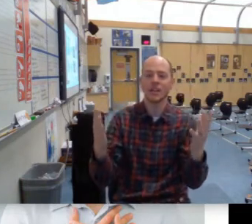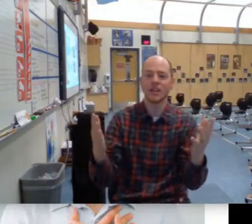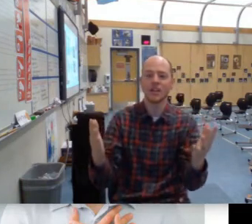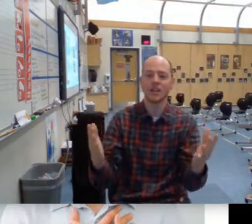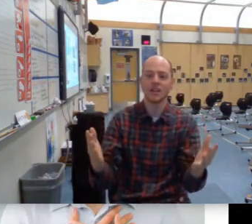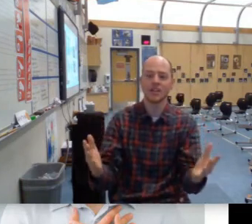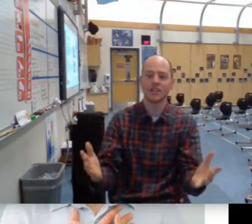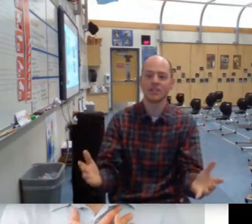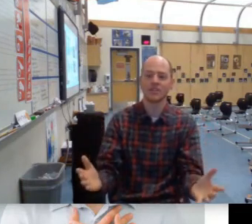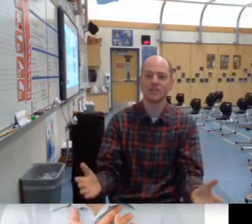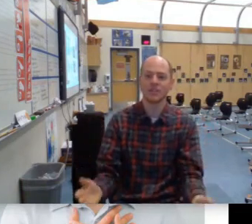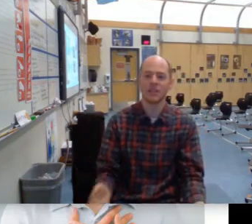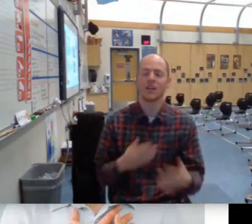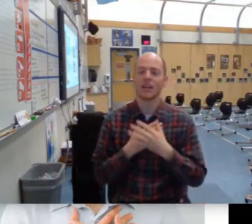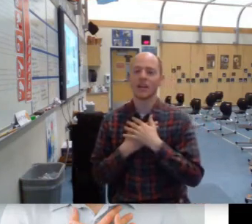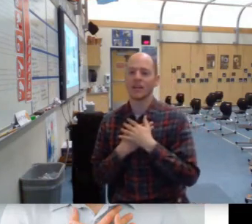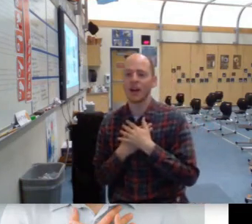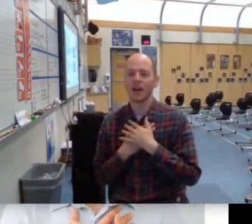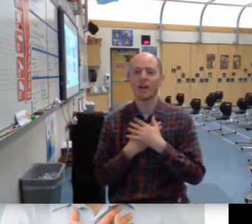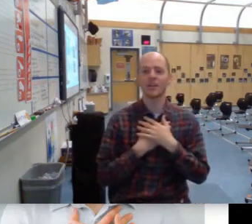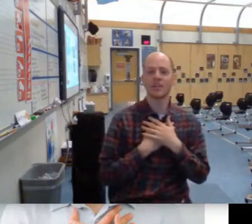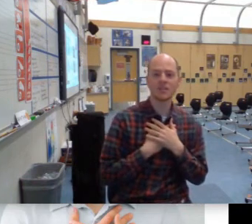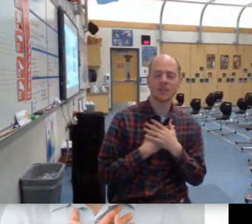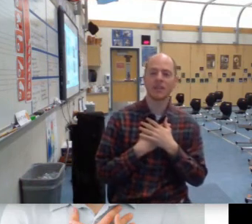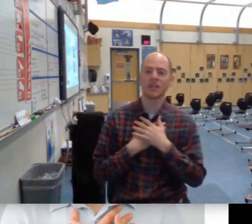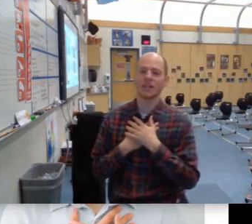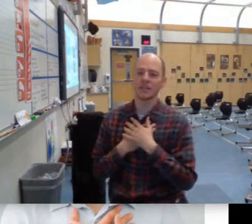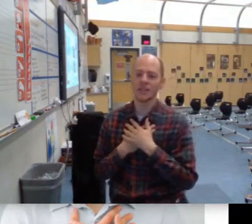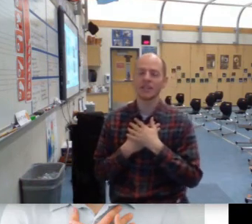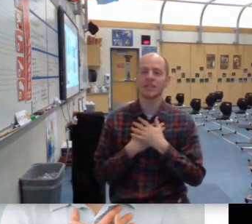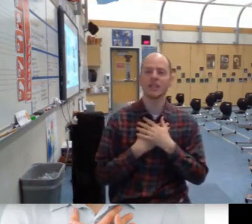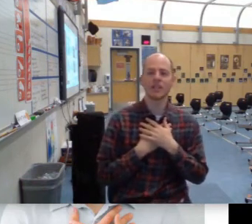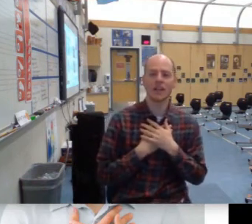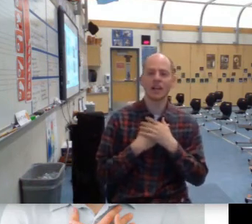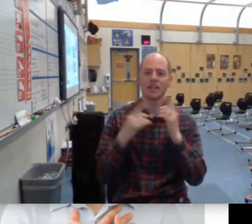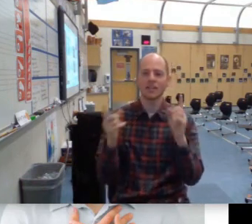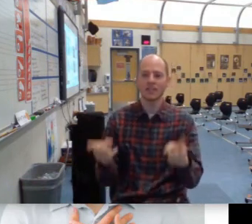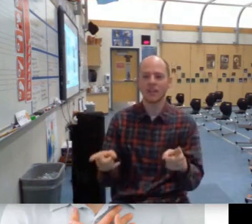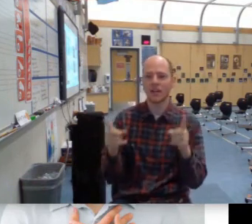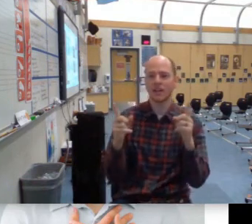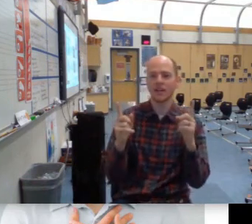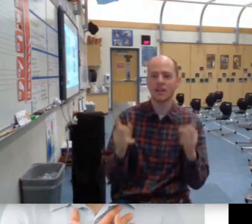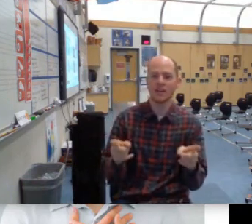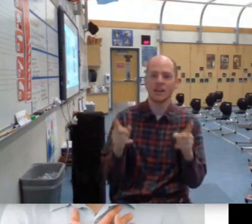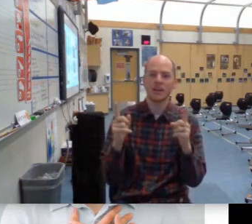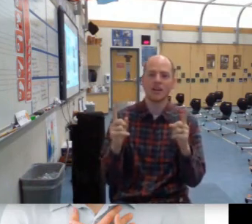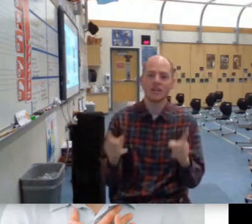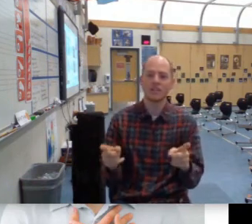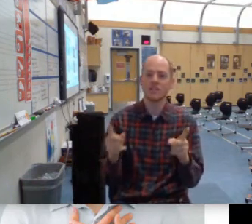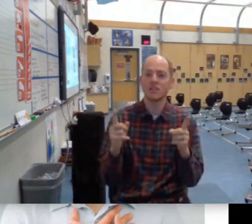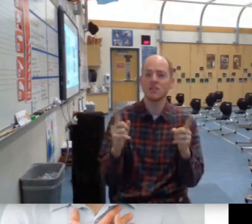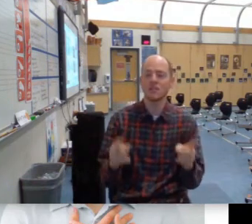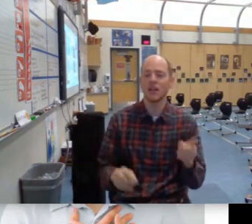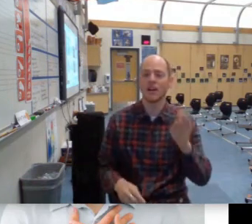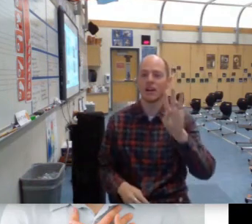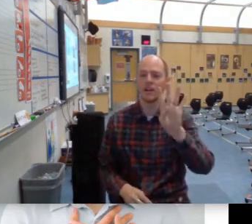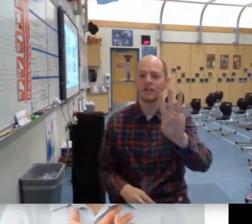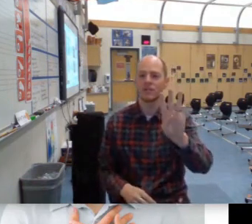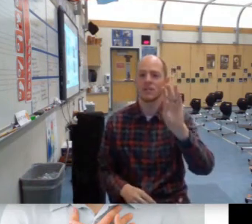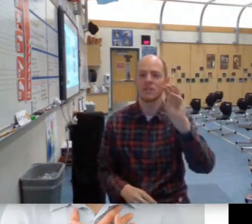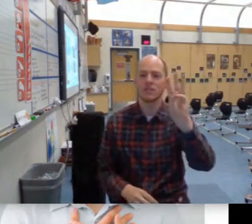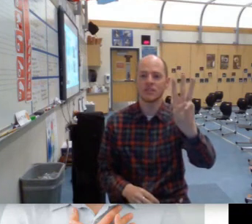be there. And I know when I need it, I can count on you